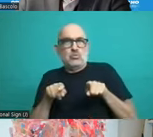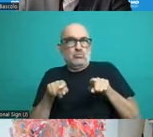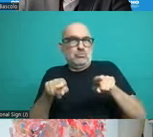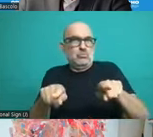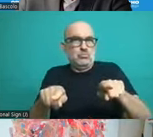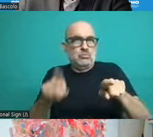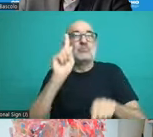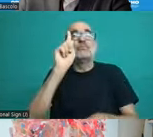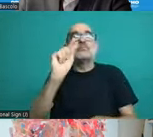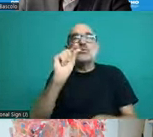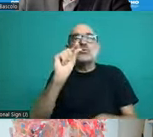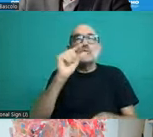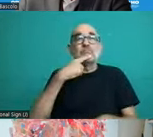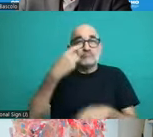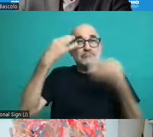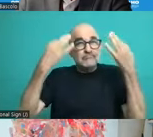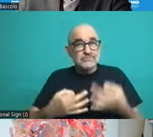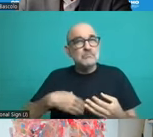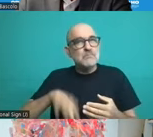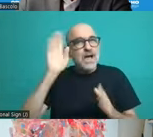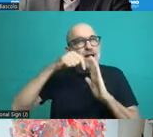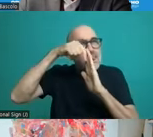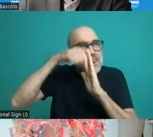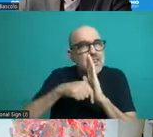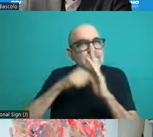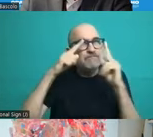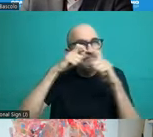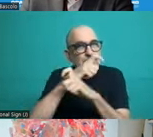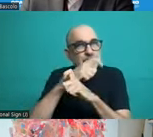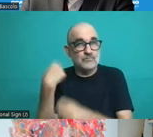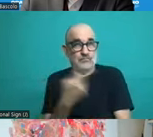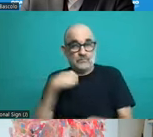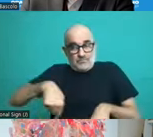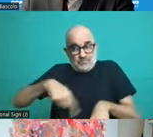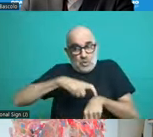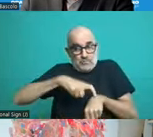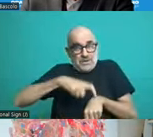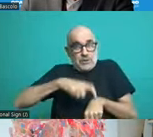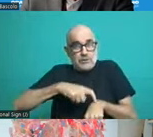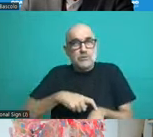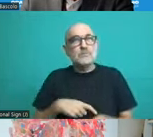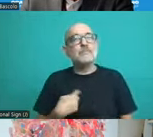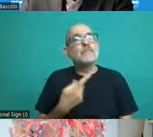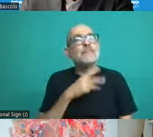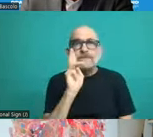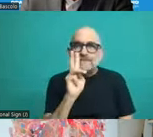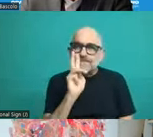more complex than what we see nowadays is that the private sector includes voluntary